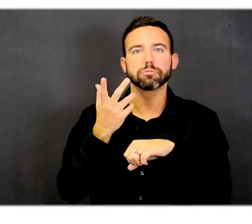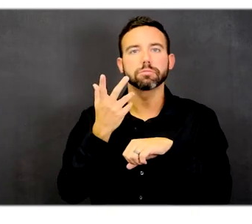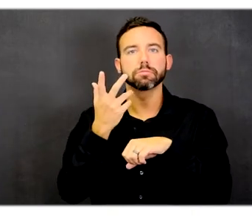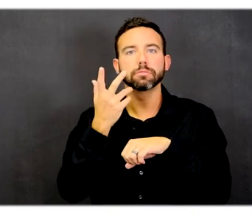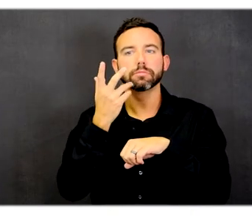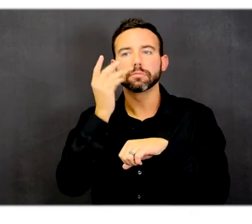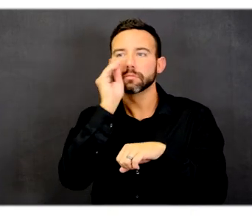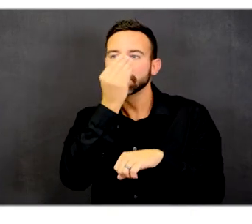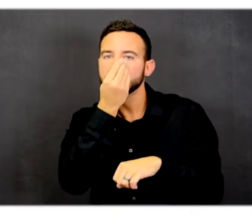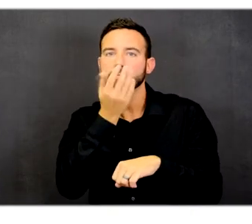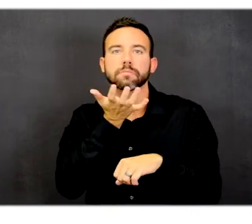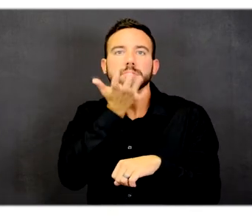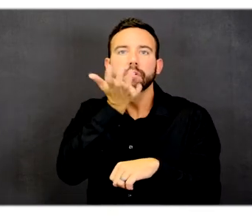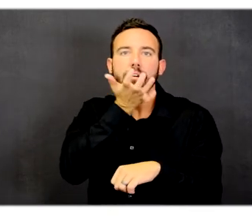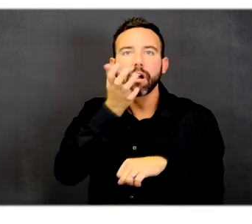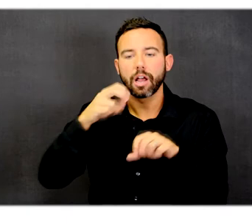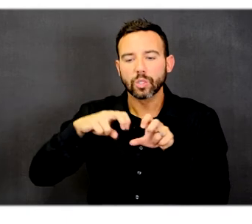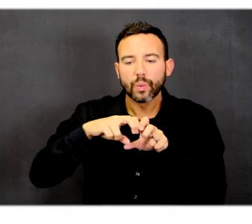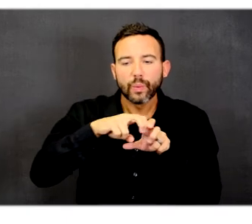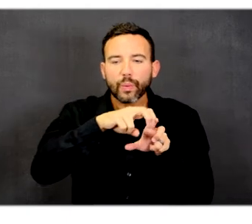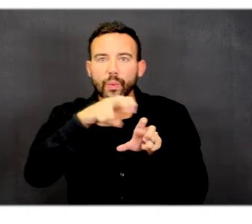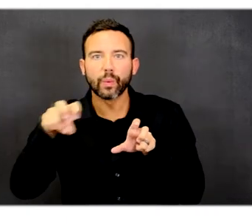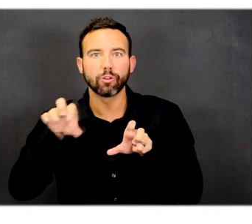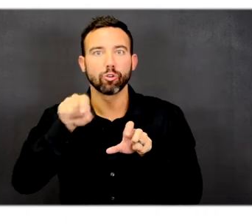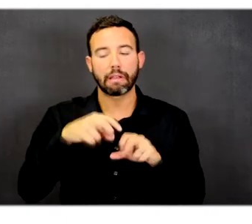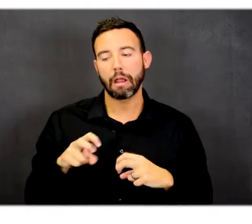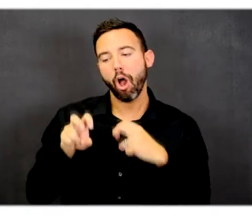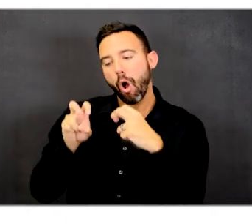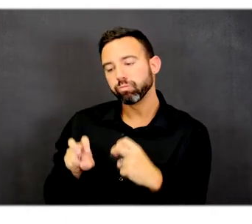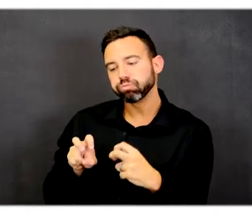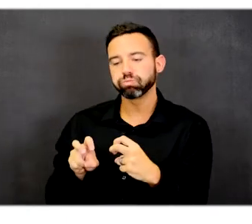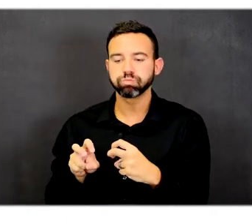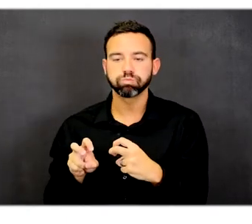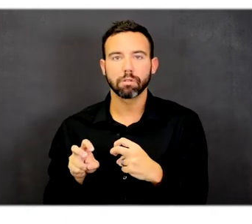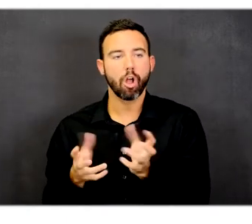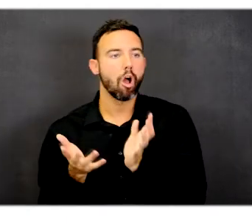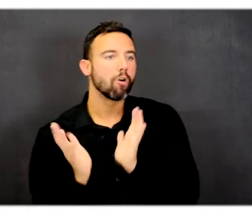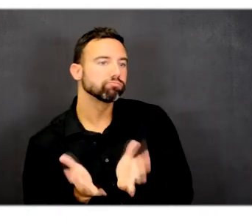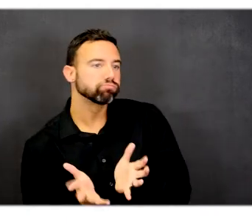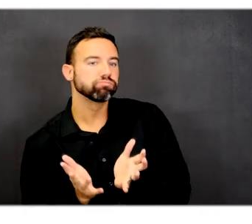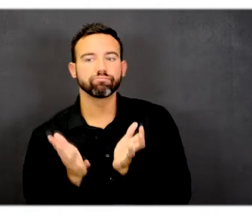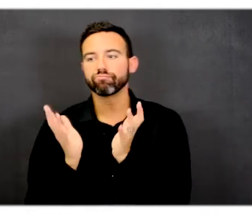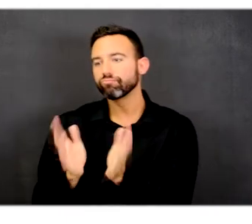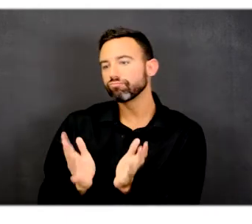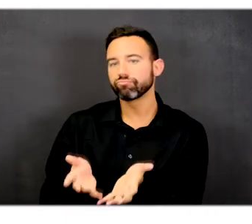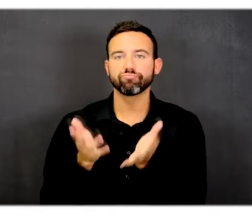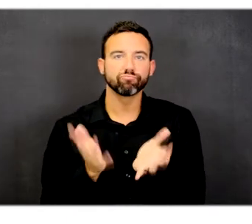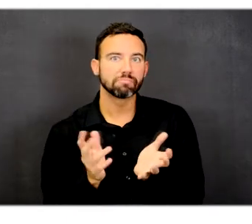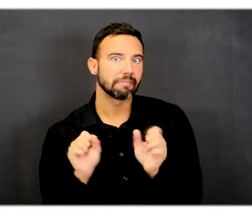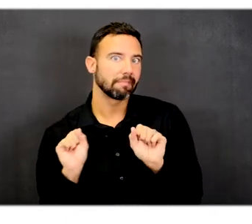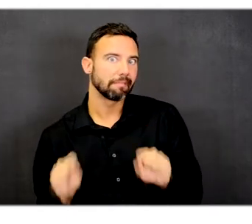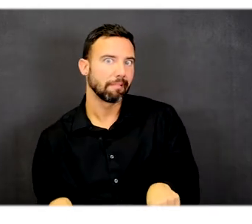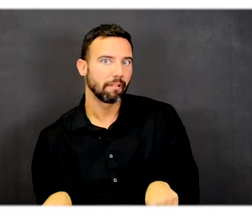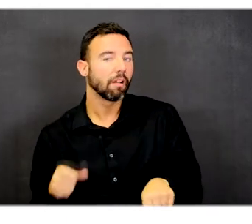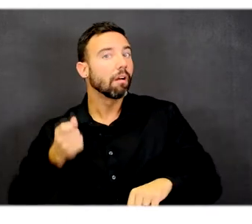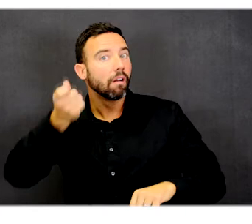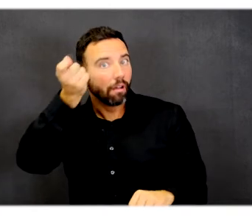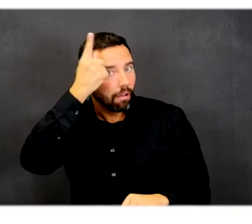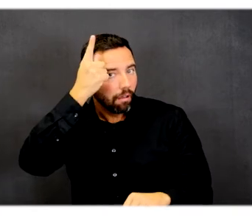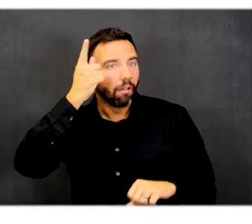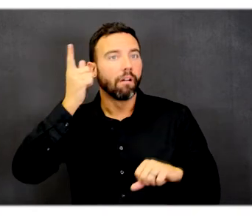the hedge so that one can sit and relax and have a conversation with someone or multiple people and yet be able to still